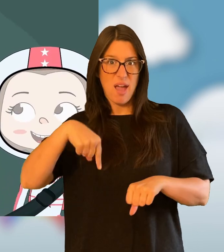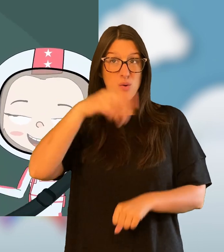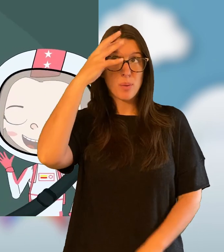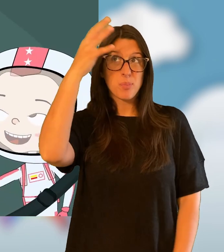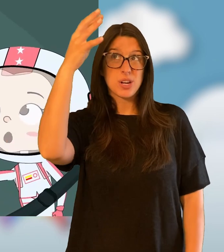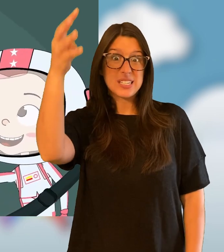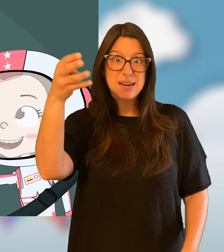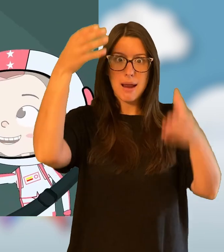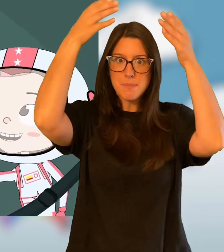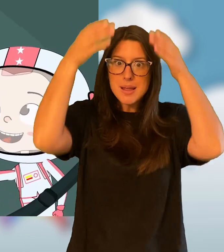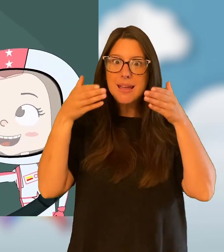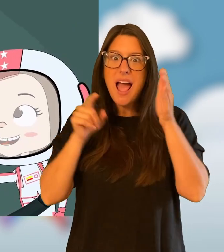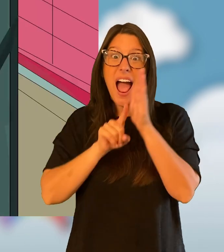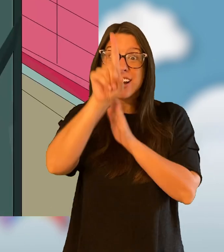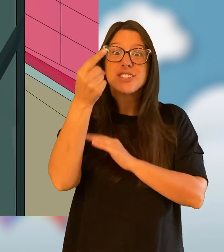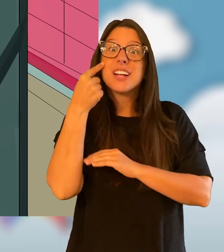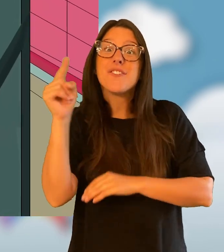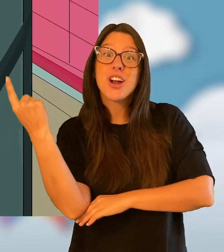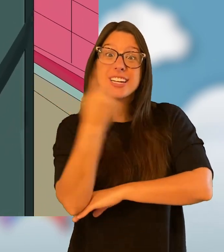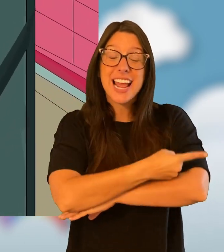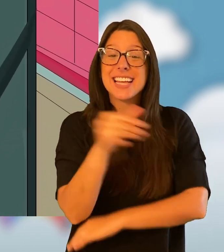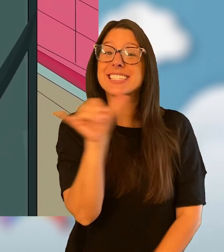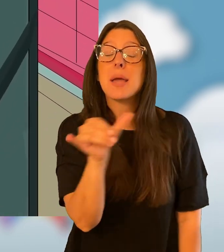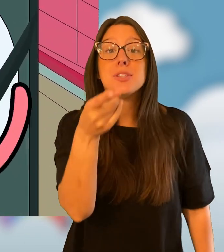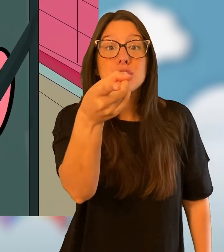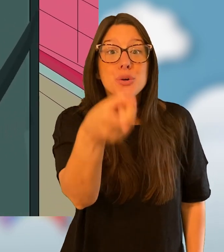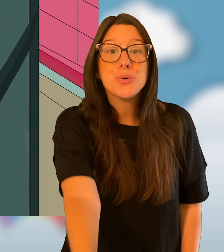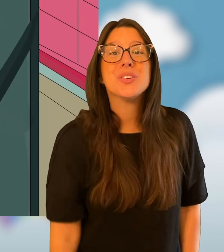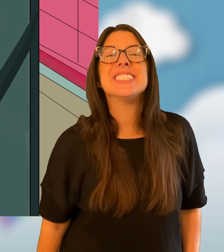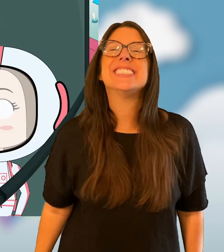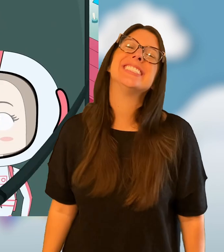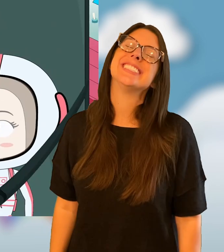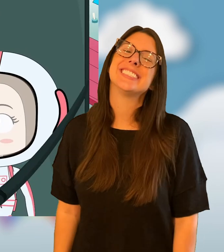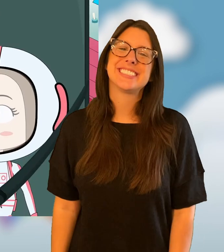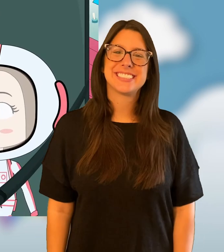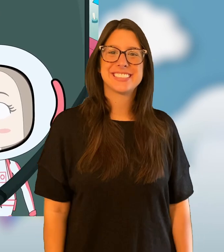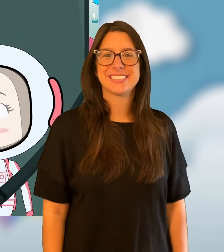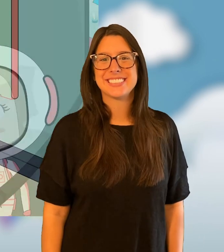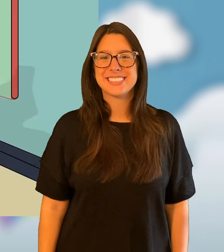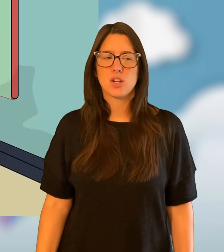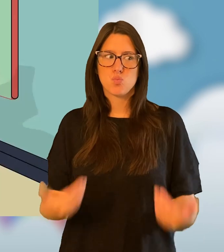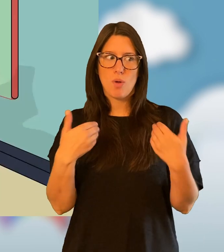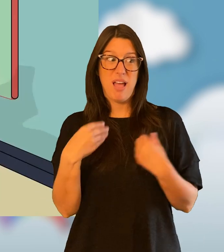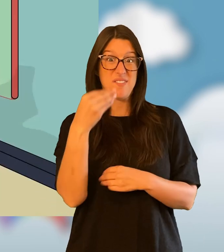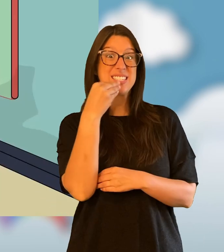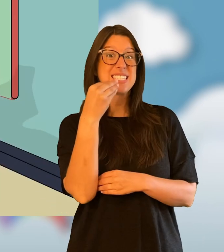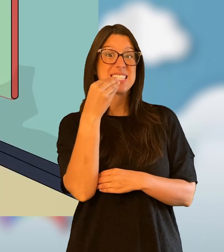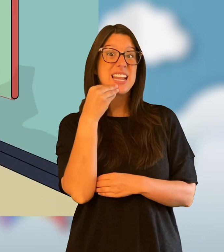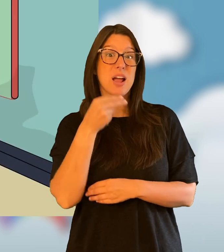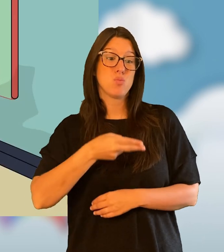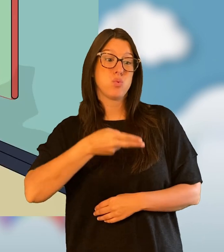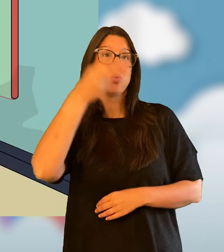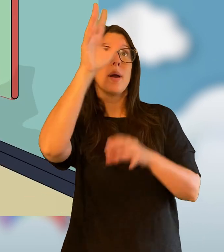Can we be astronauts for a day like you? We'll have a snack,